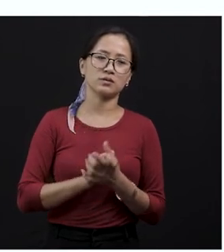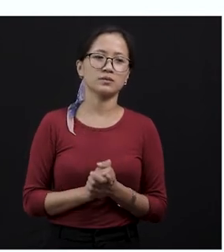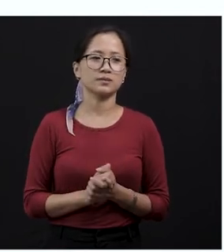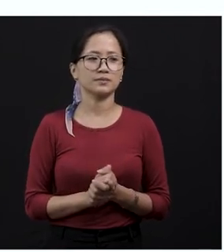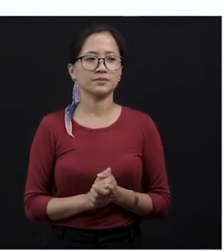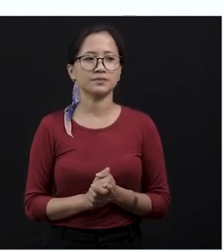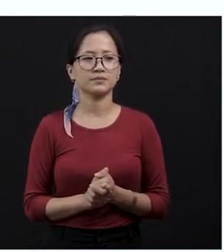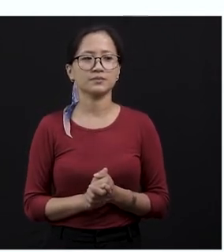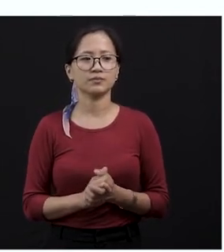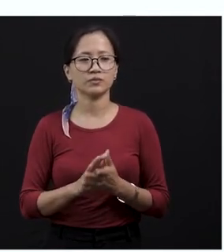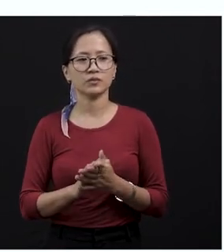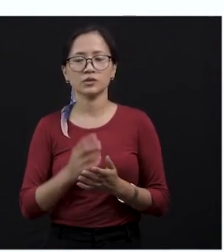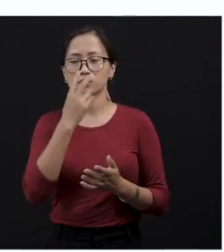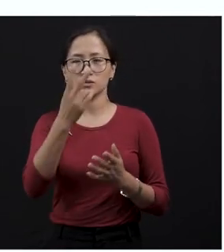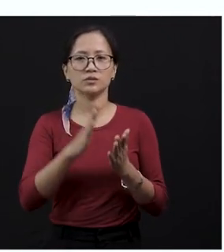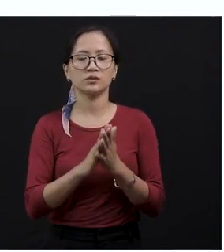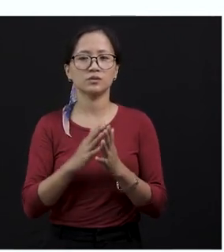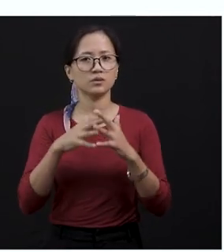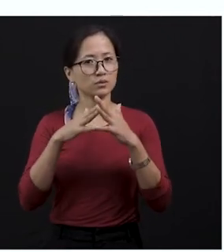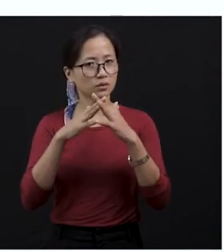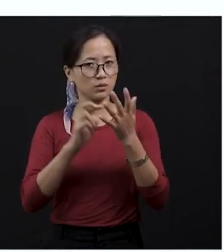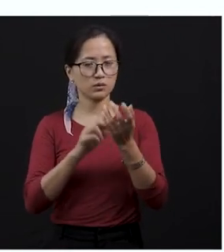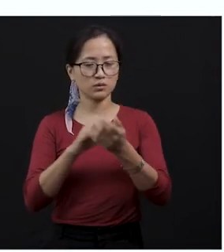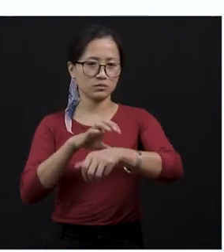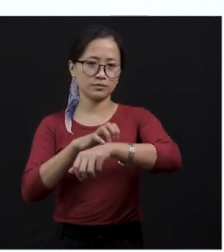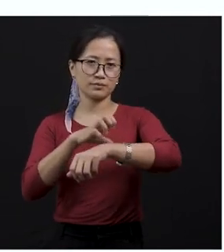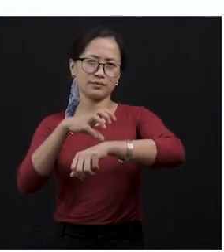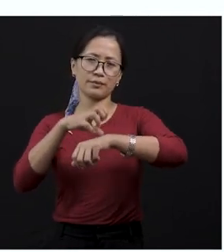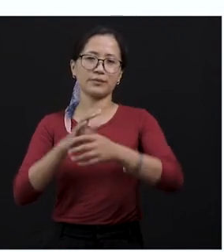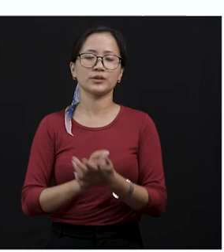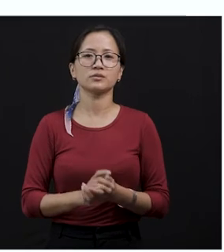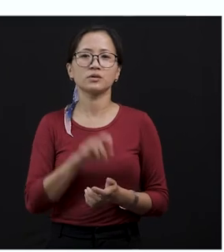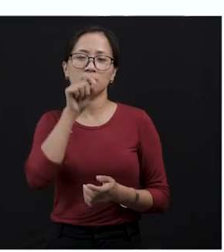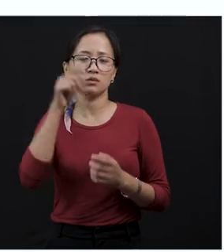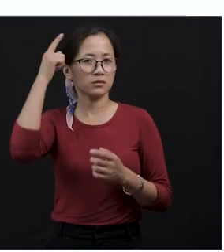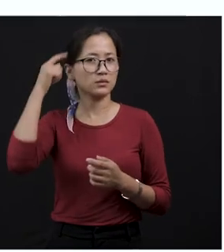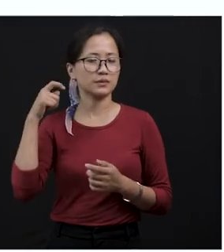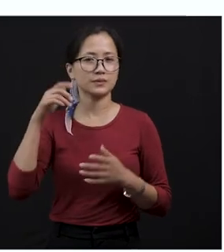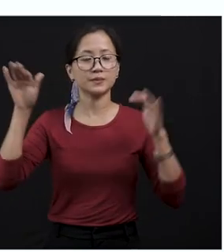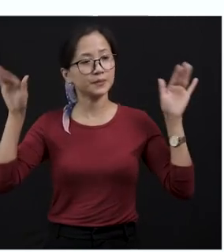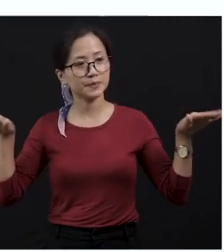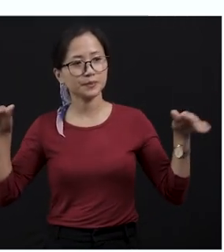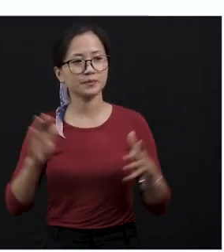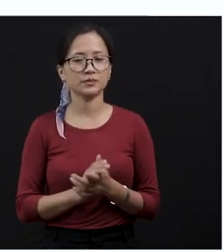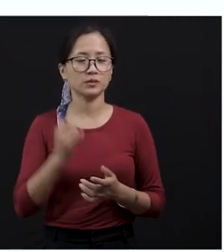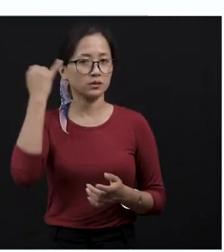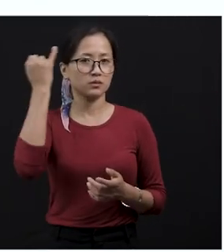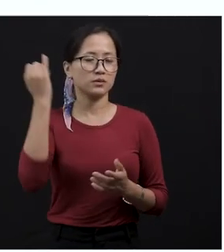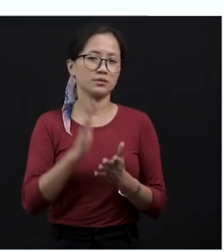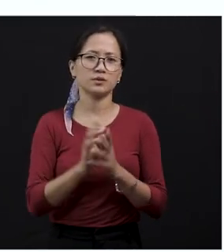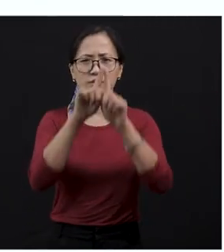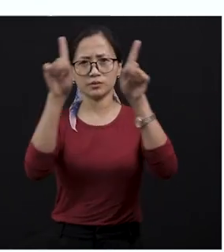And so this is a wounded crow. The crow just got wounded, hurt, and then it fell to the ground. It's just an imaginary